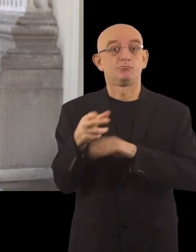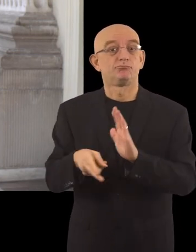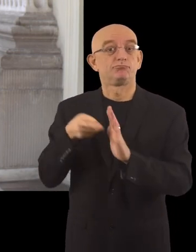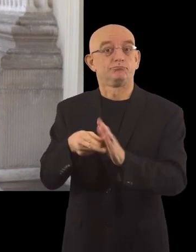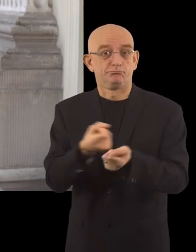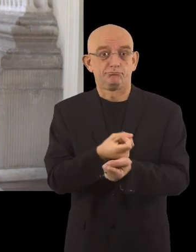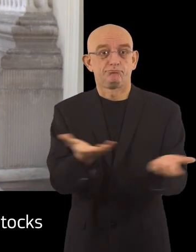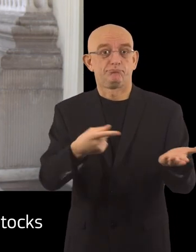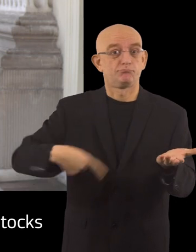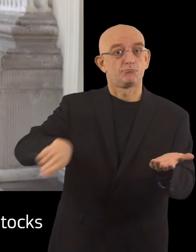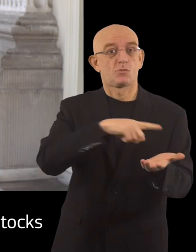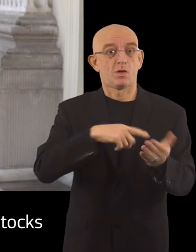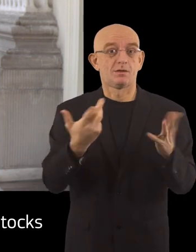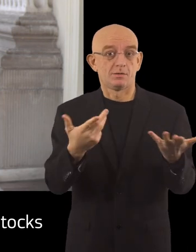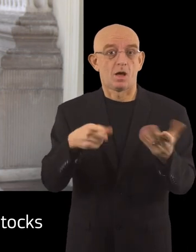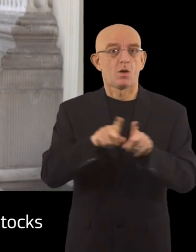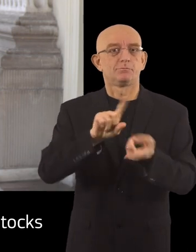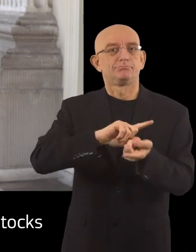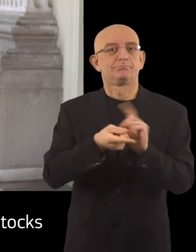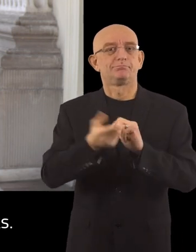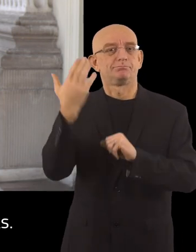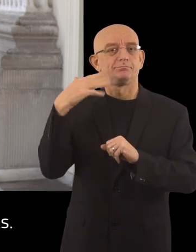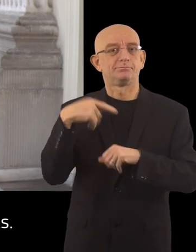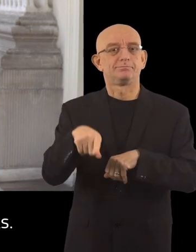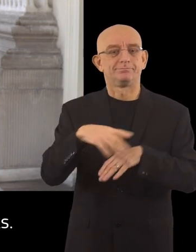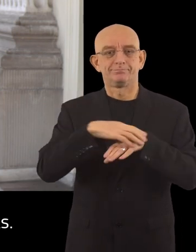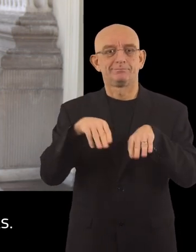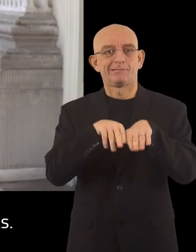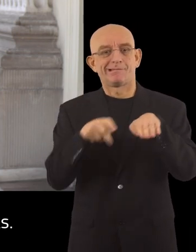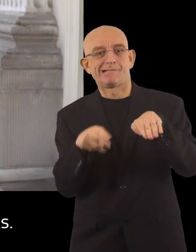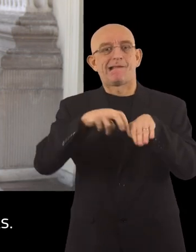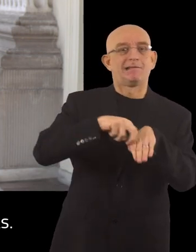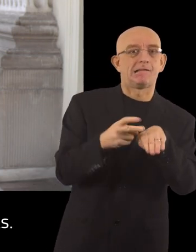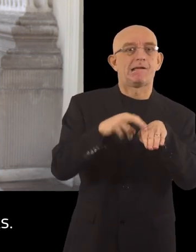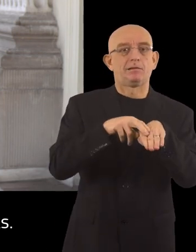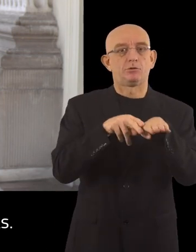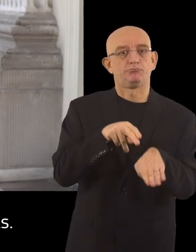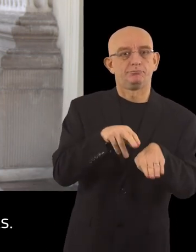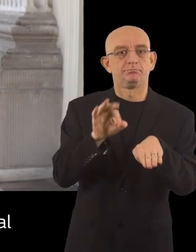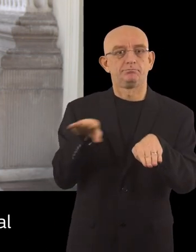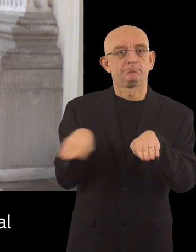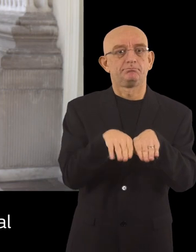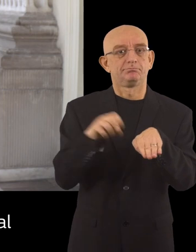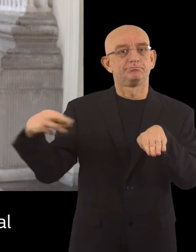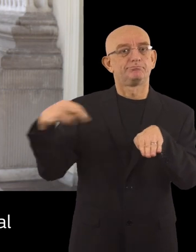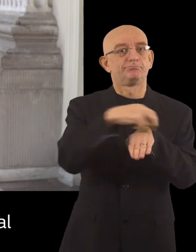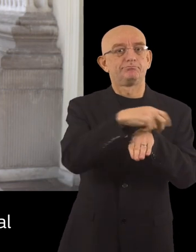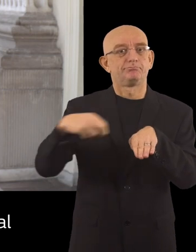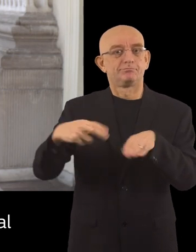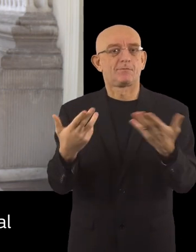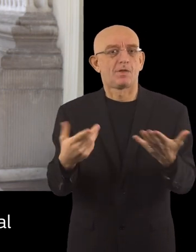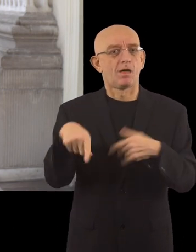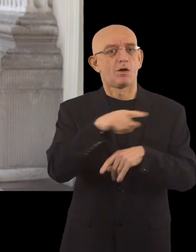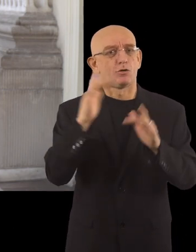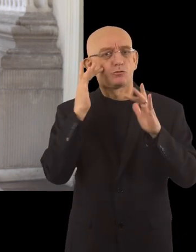100% available. The busses are as the busses. We also use the